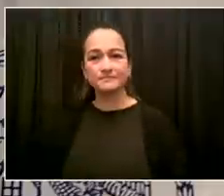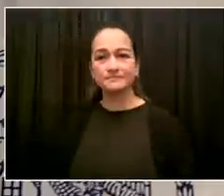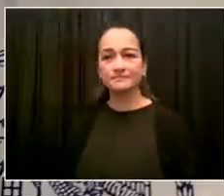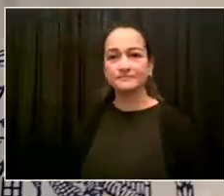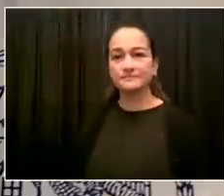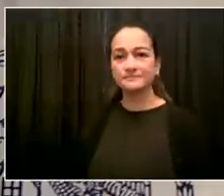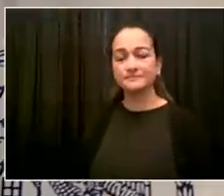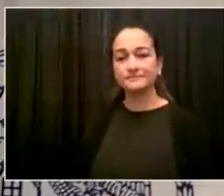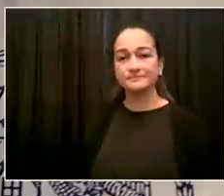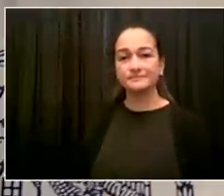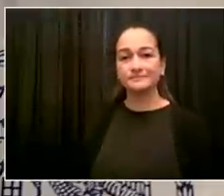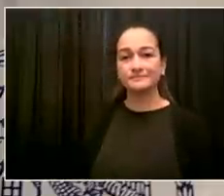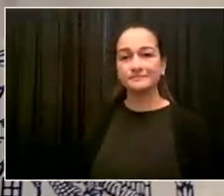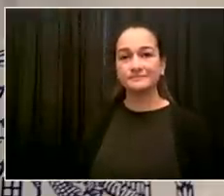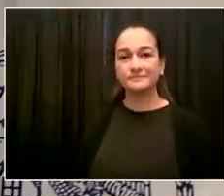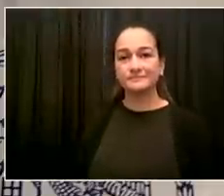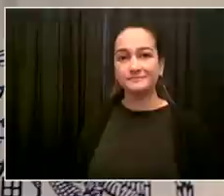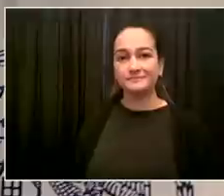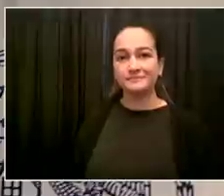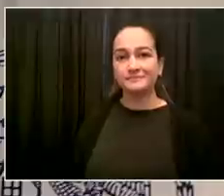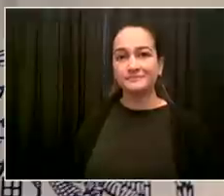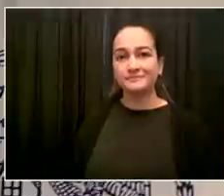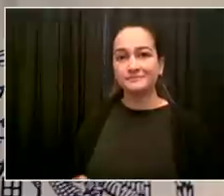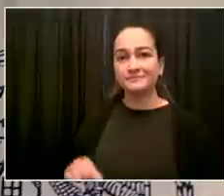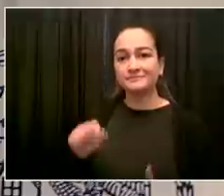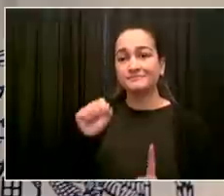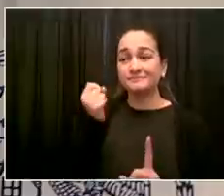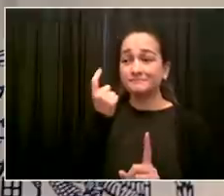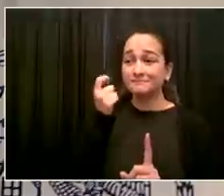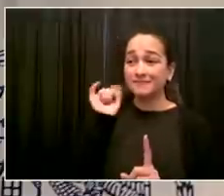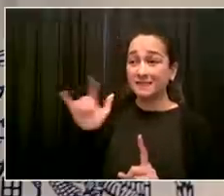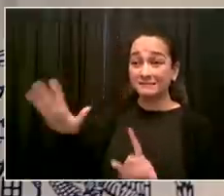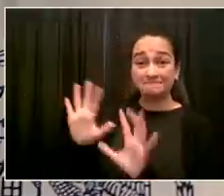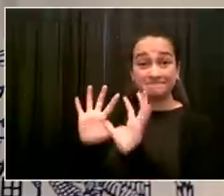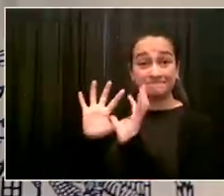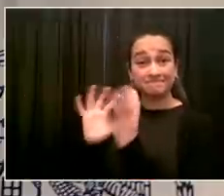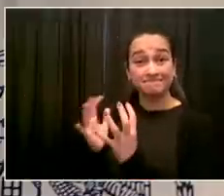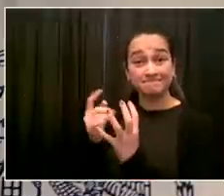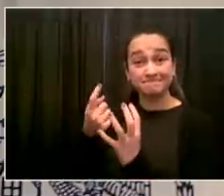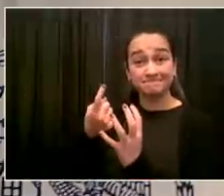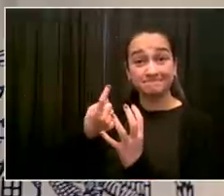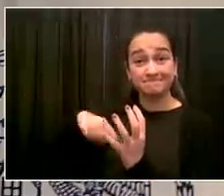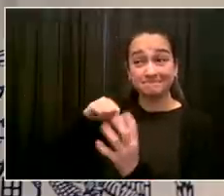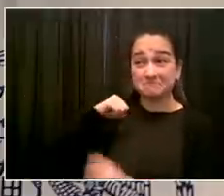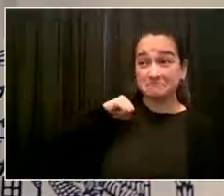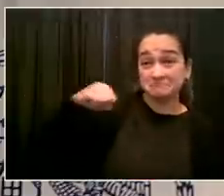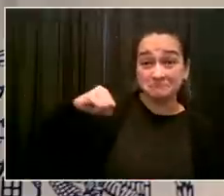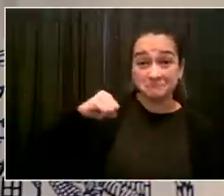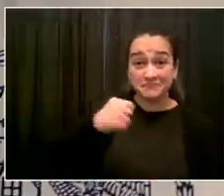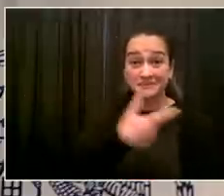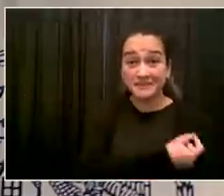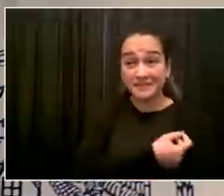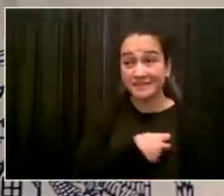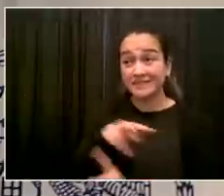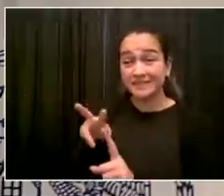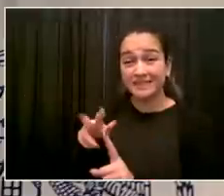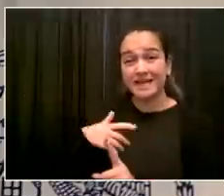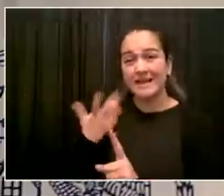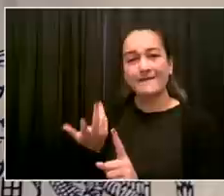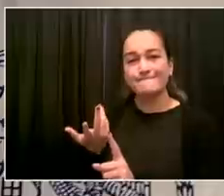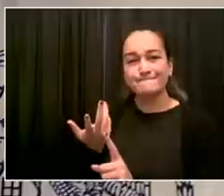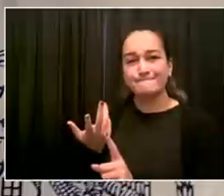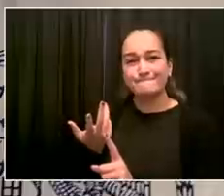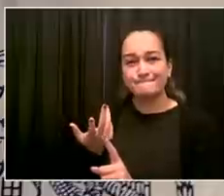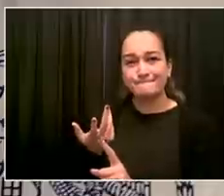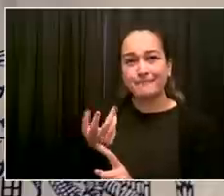reality. They went, they had a protest, they left. That's that. It's, again, we're seeing that this number doesn't lie.